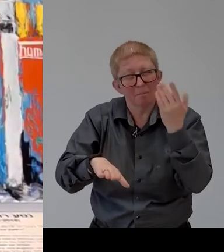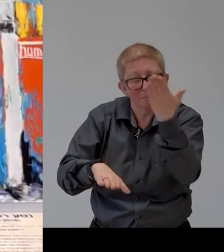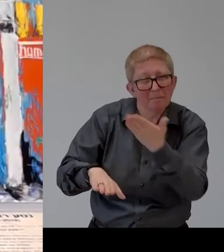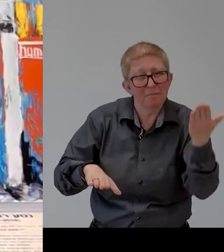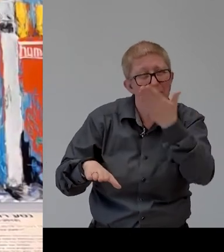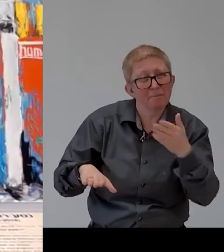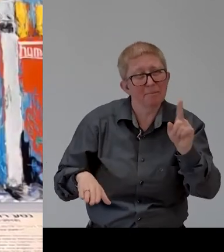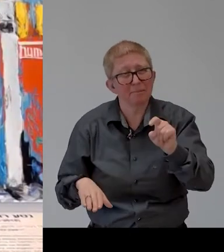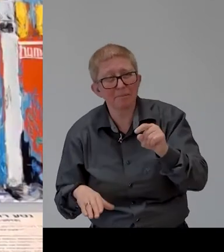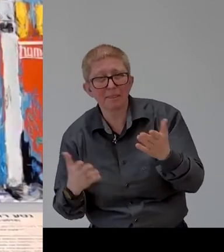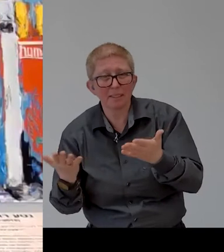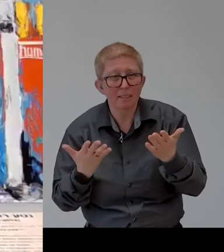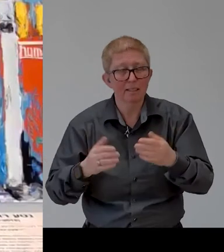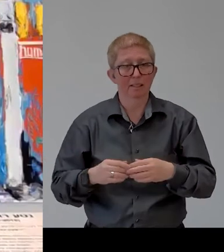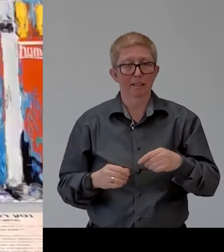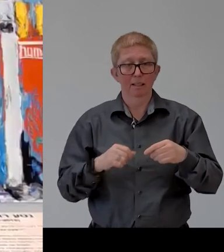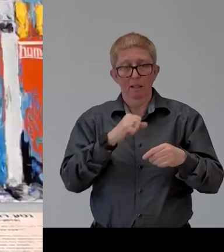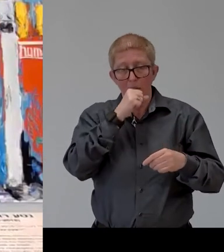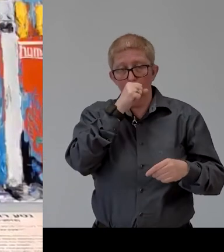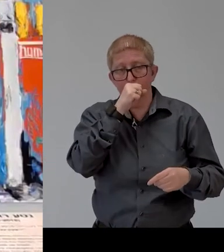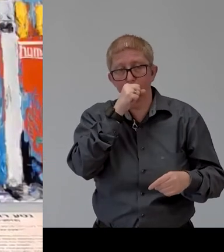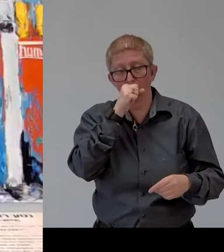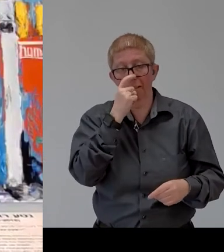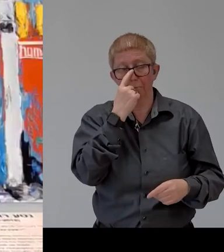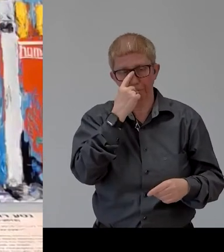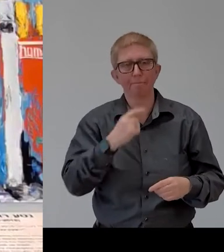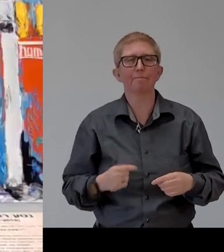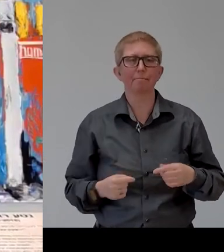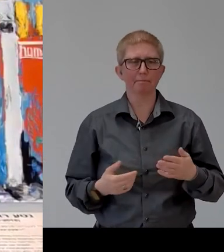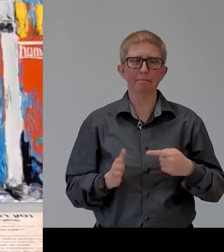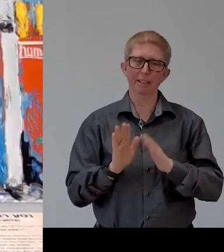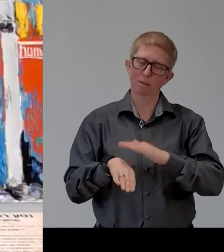uh experience and see it i will share my screen now